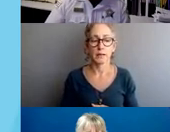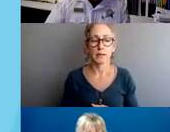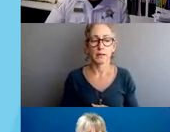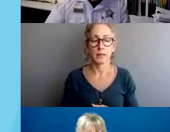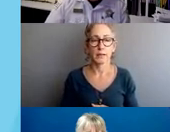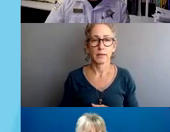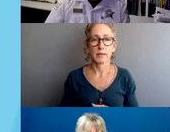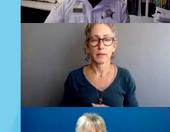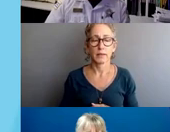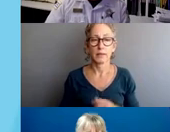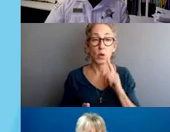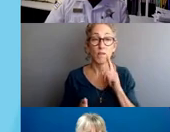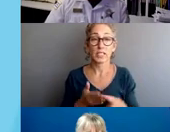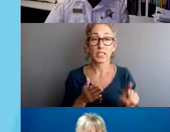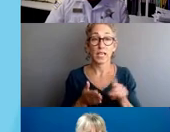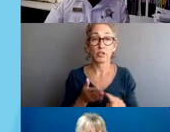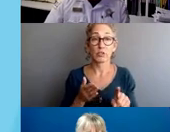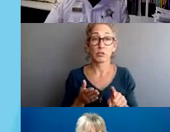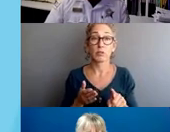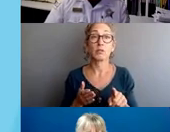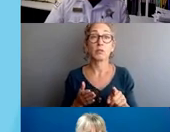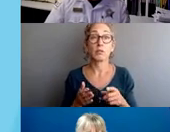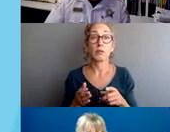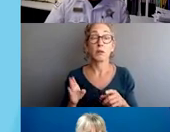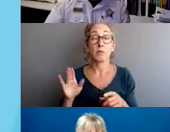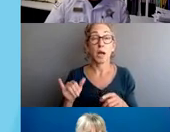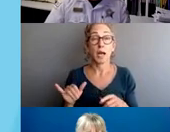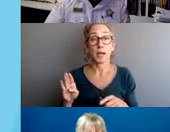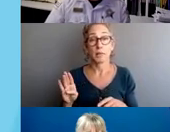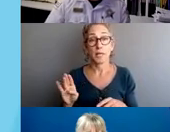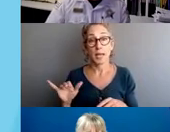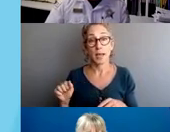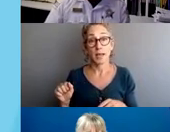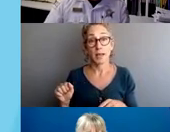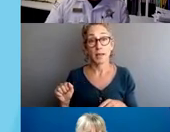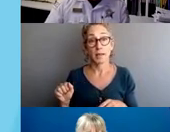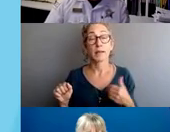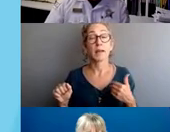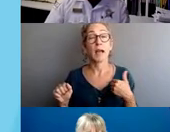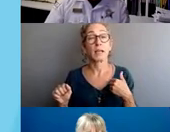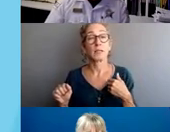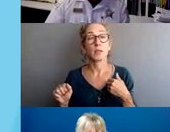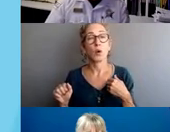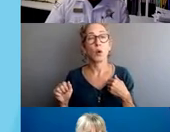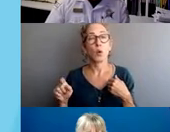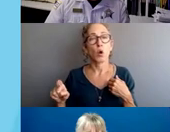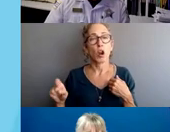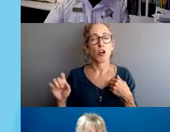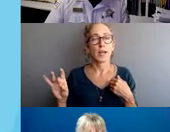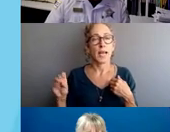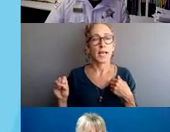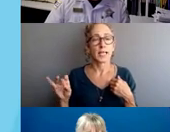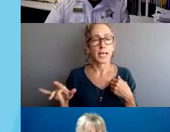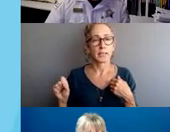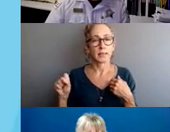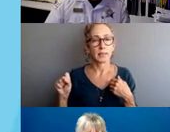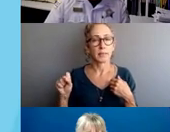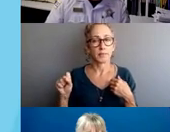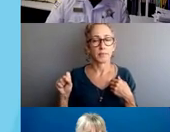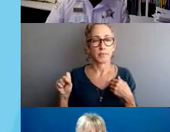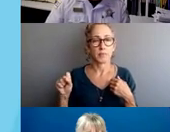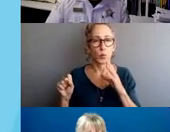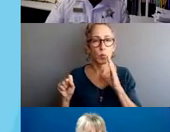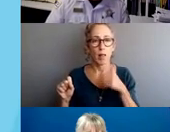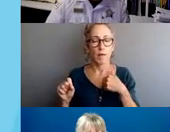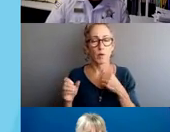the investigation is done by BIA investigations, that standard is at 180 days to identify the circumstances and get approval